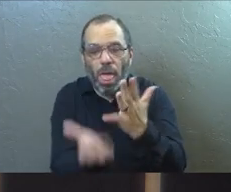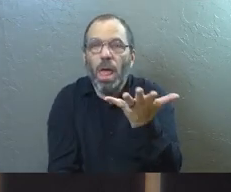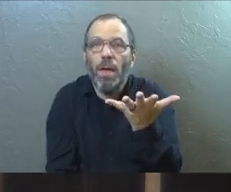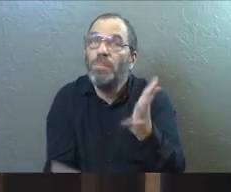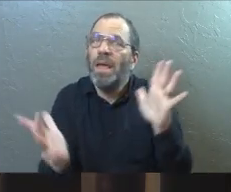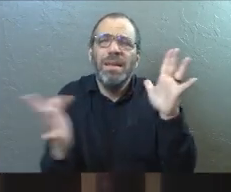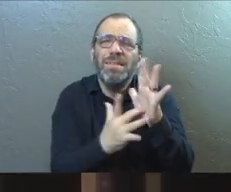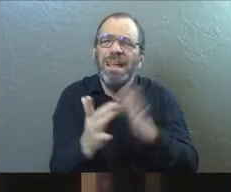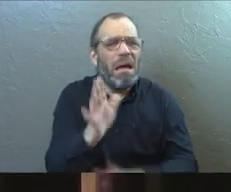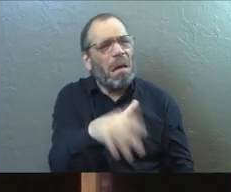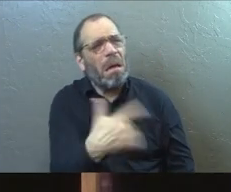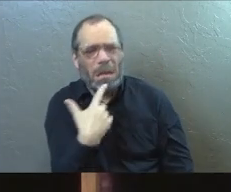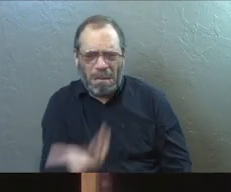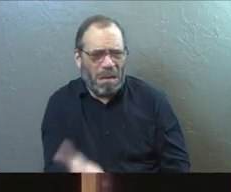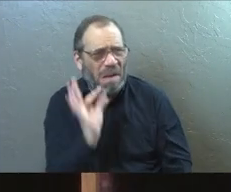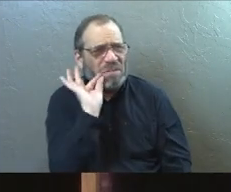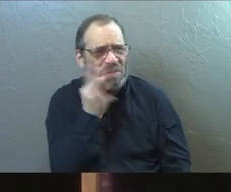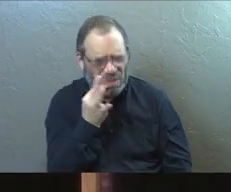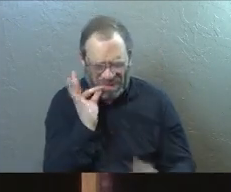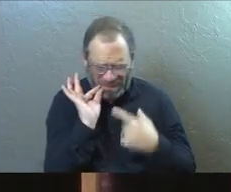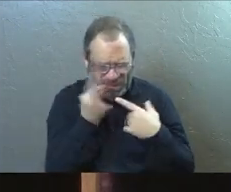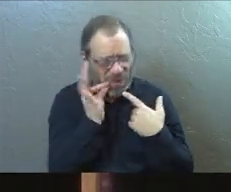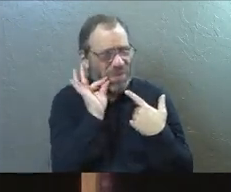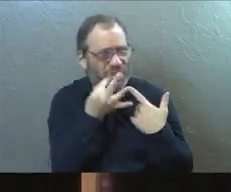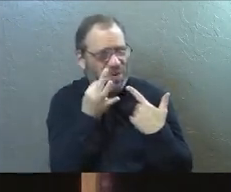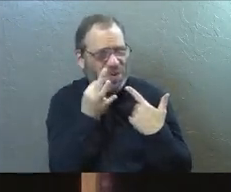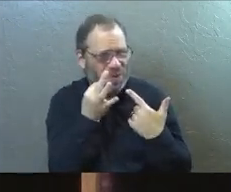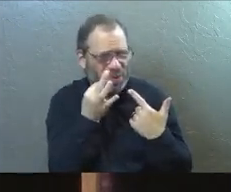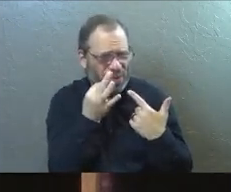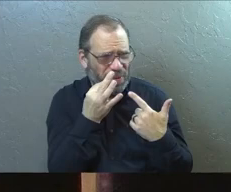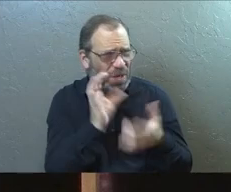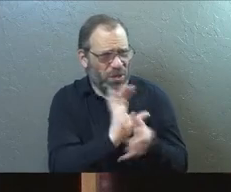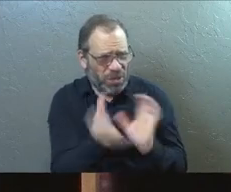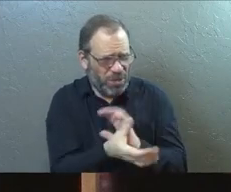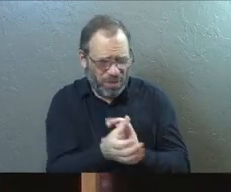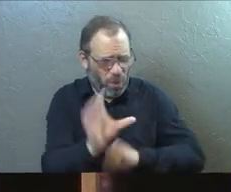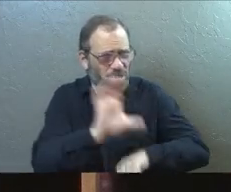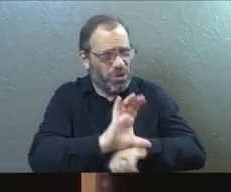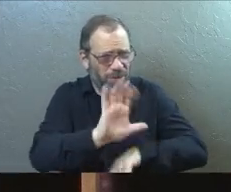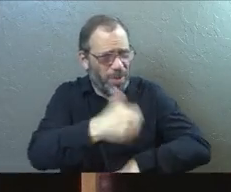Again, Jesus, why didn't you say fruit is converts and church planting?